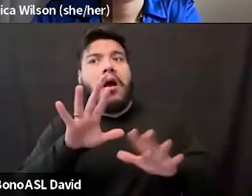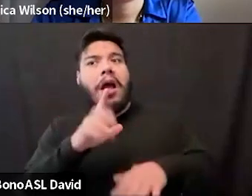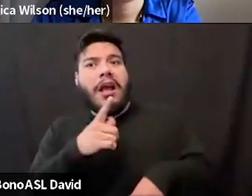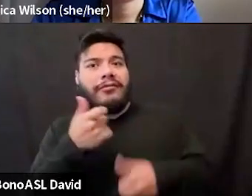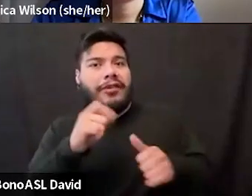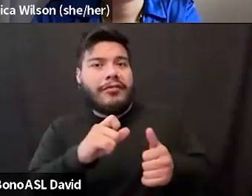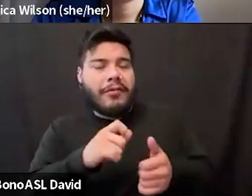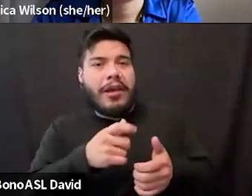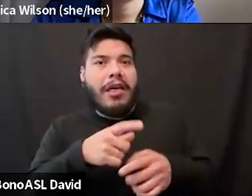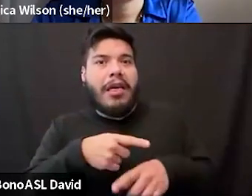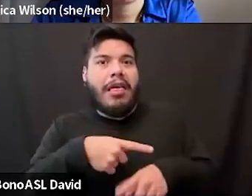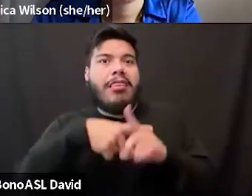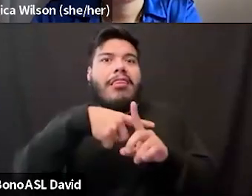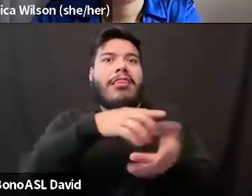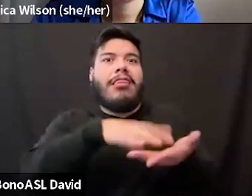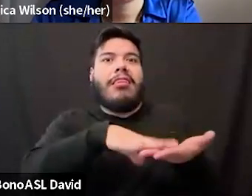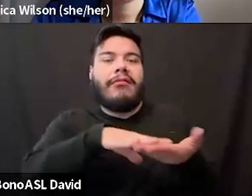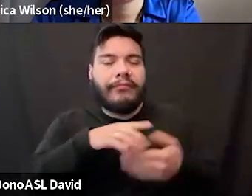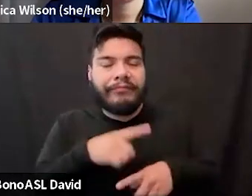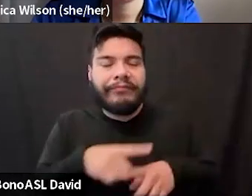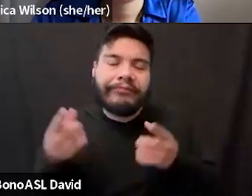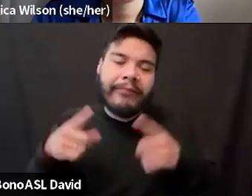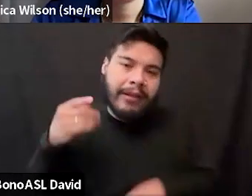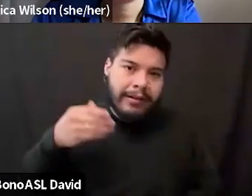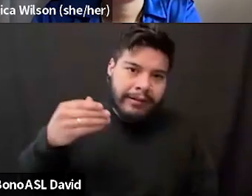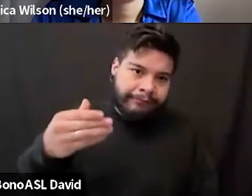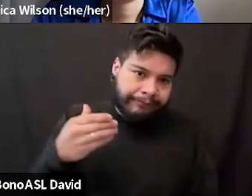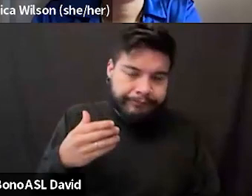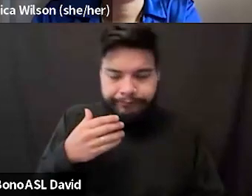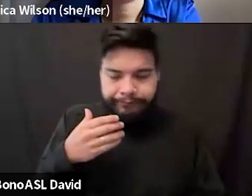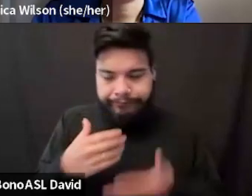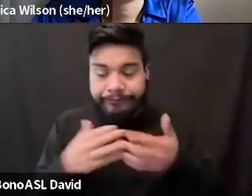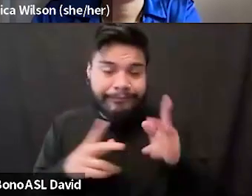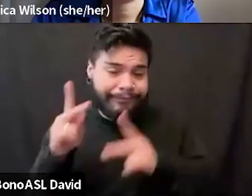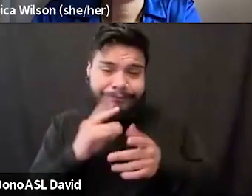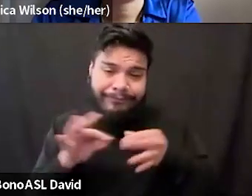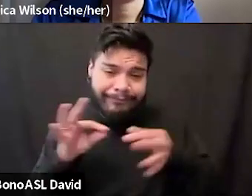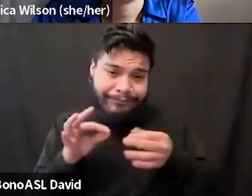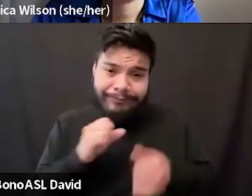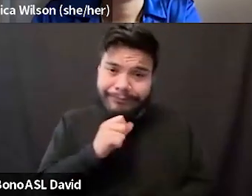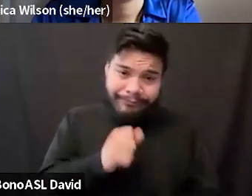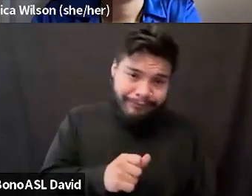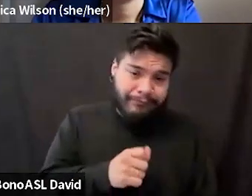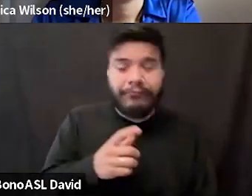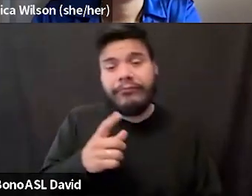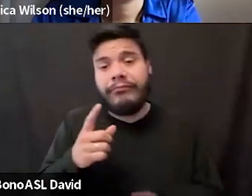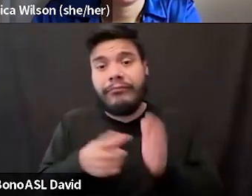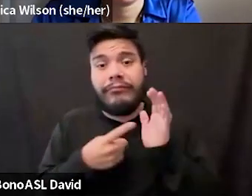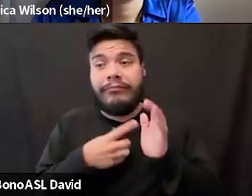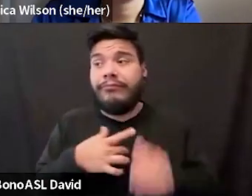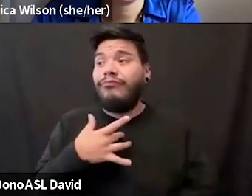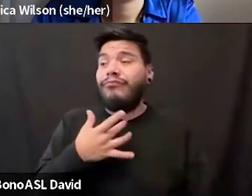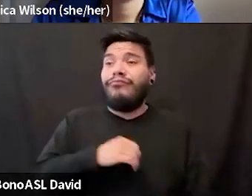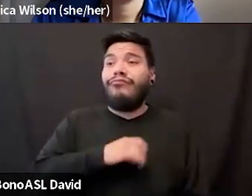me, but it happens often. Um, whether people say it or not. And again, it can feel good sometimes, but in that moment, that didn't feel good.